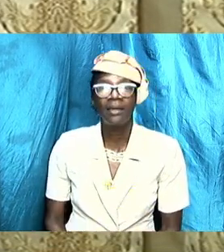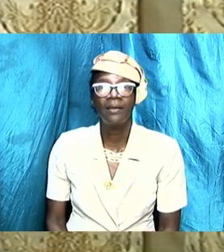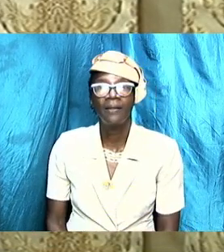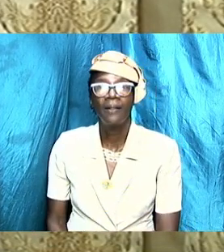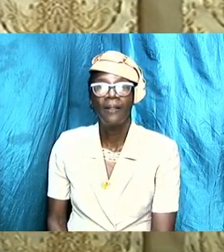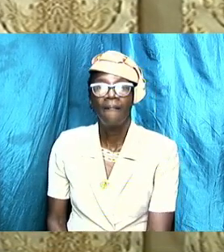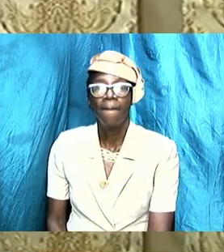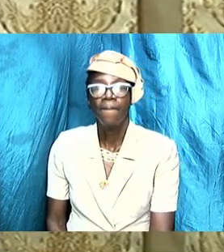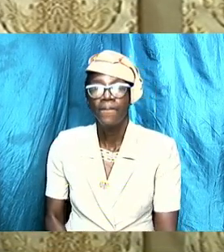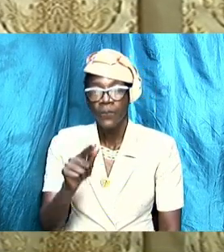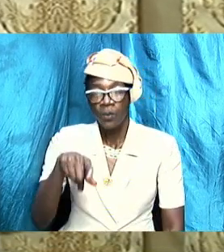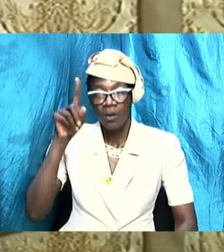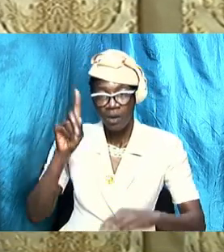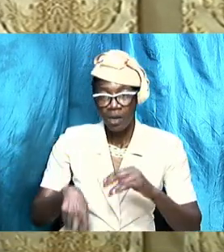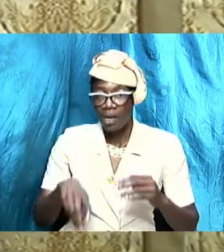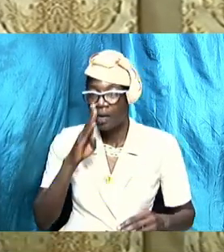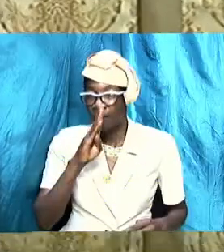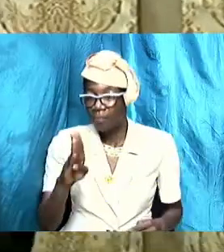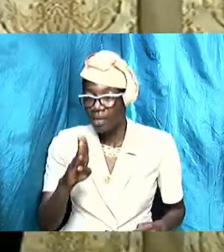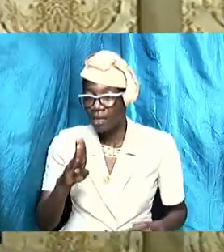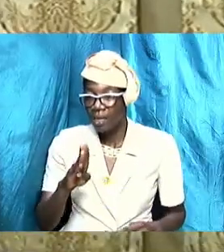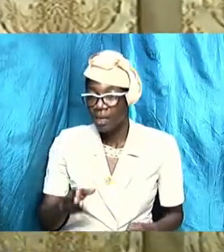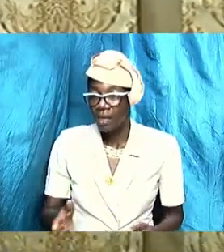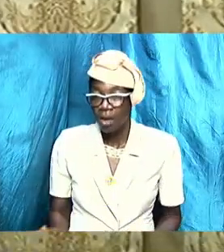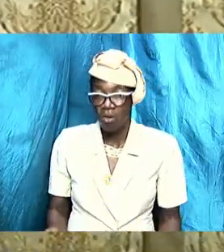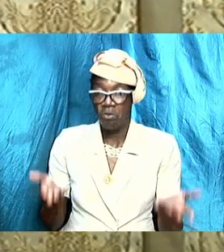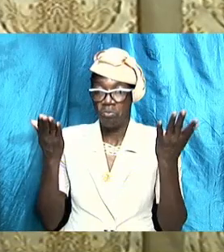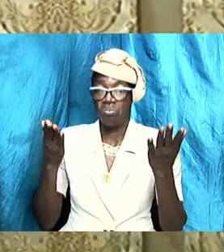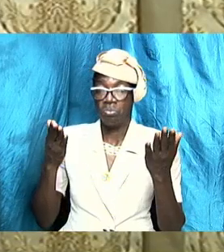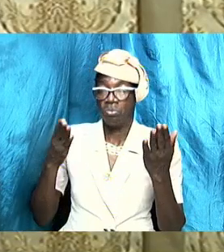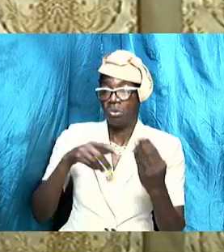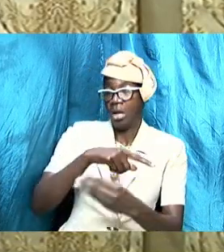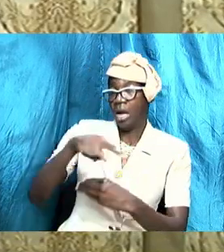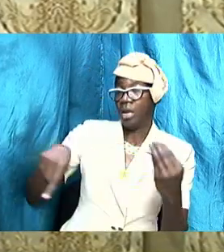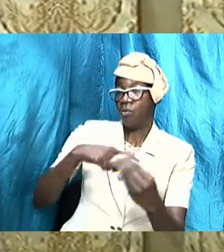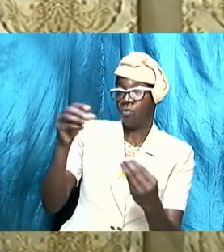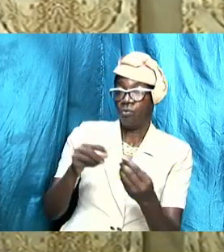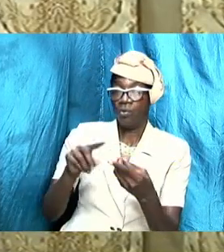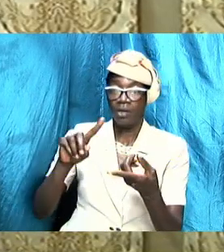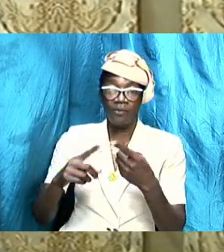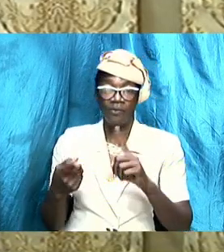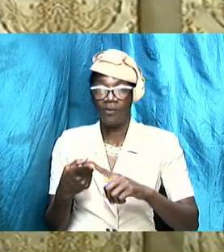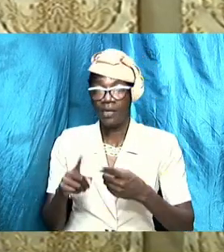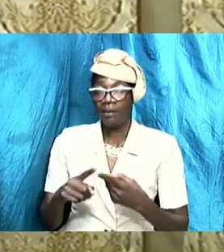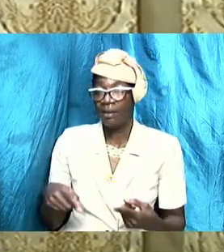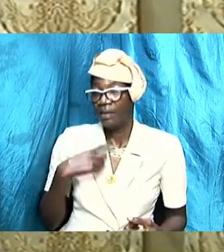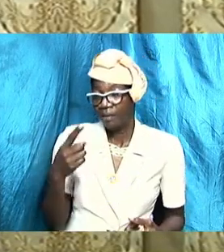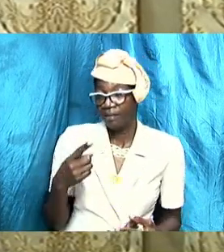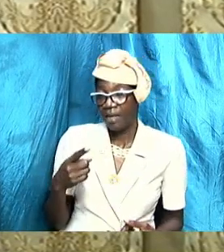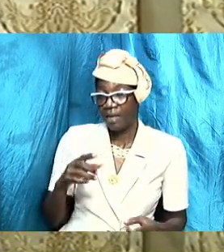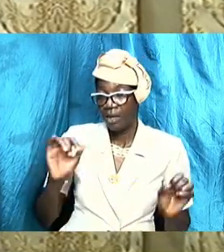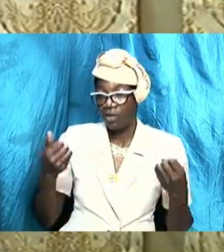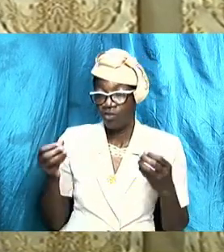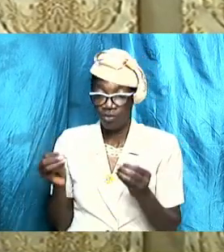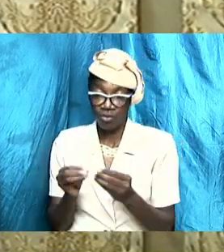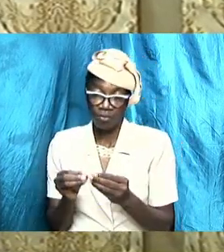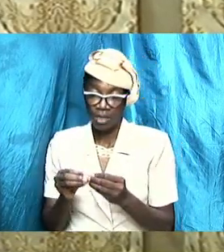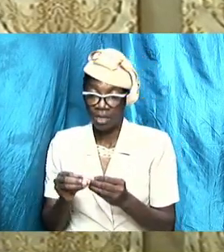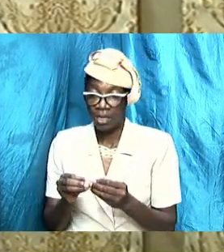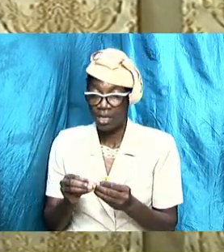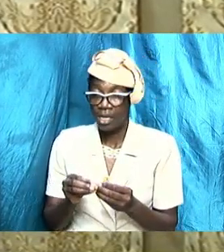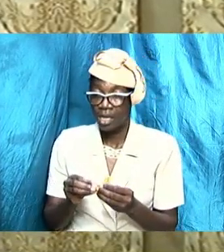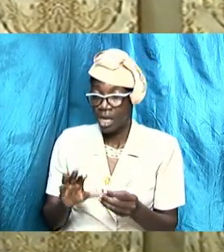you can't be up and around with your friends and say I am just with the girls I am just with the group